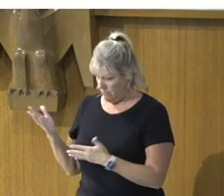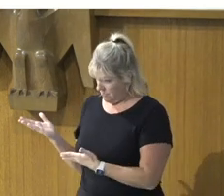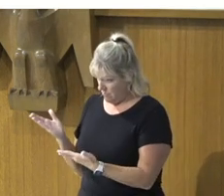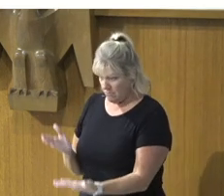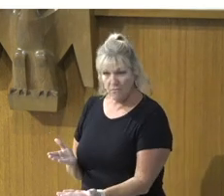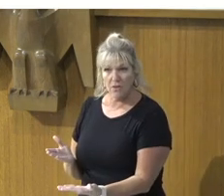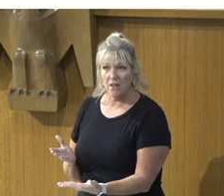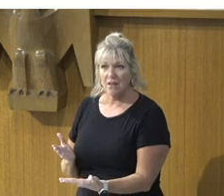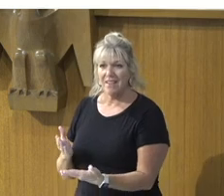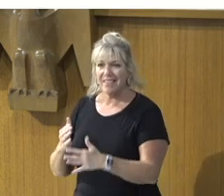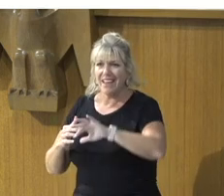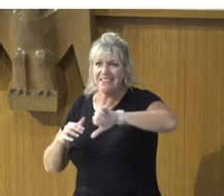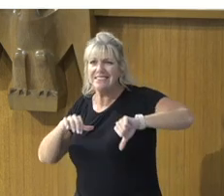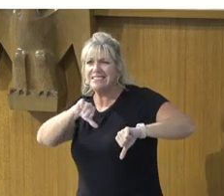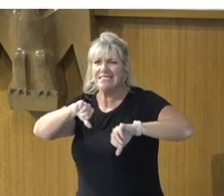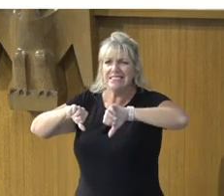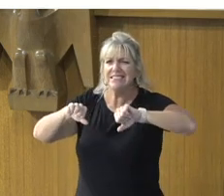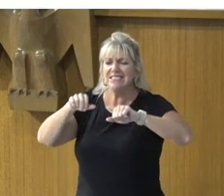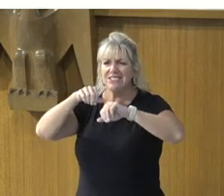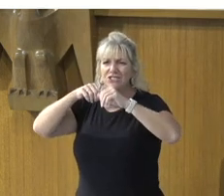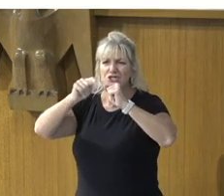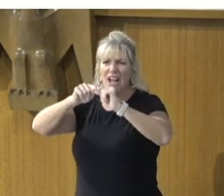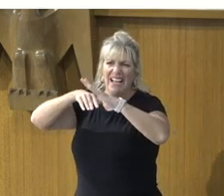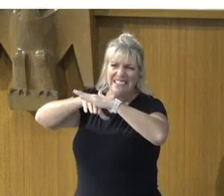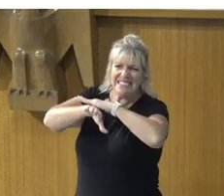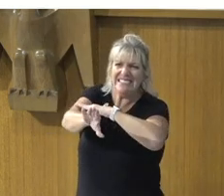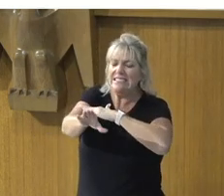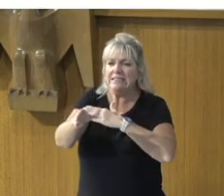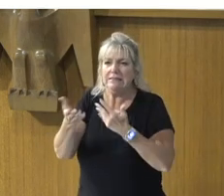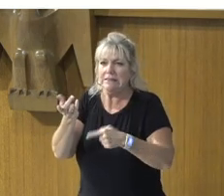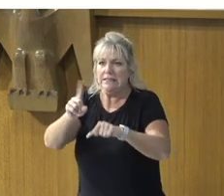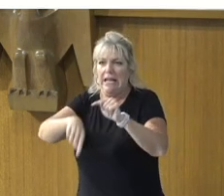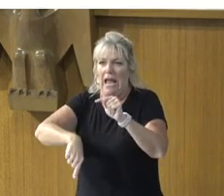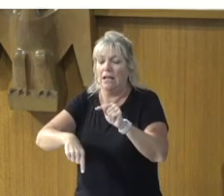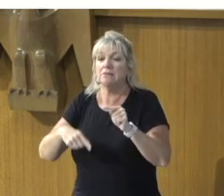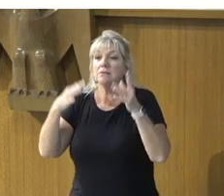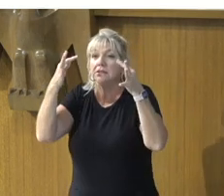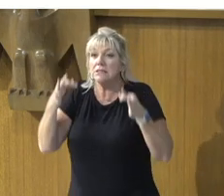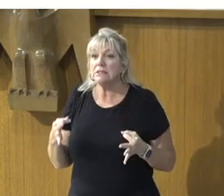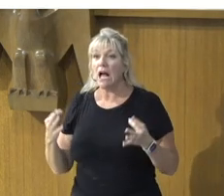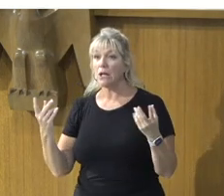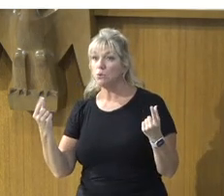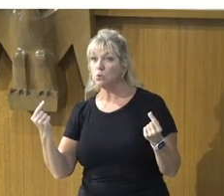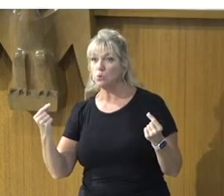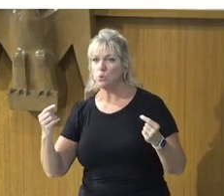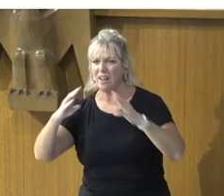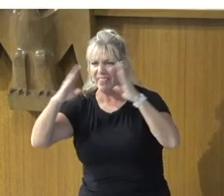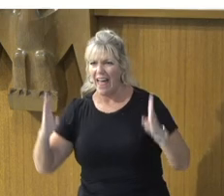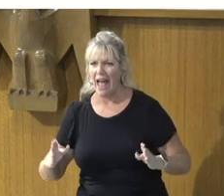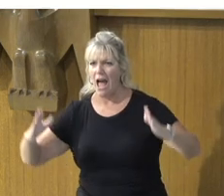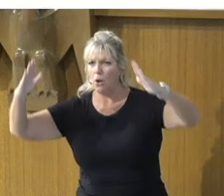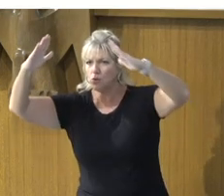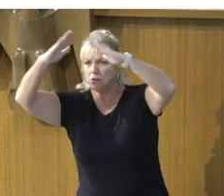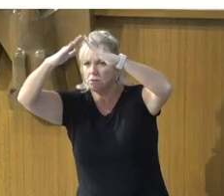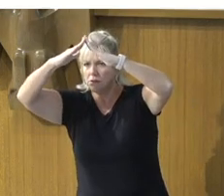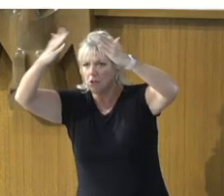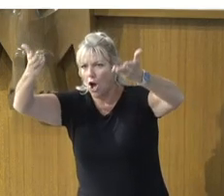not get to Jesus because of the crowd, they removed the roof above him.